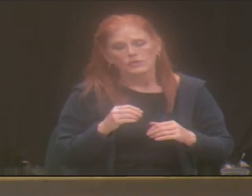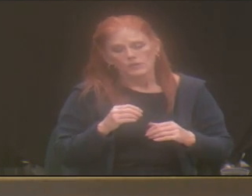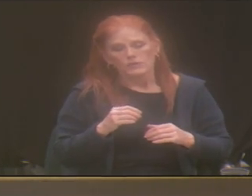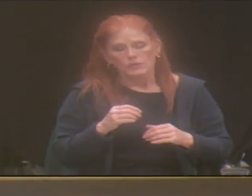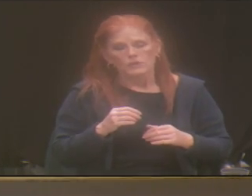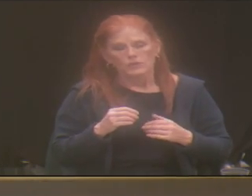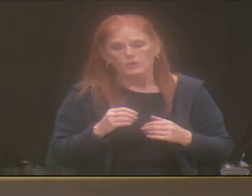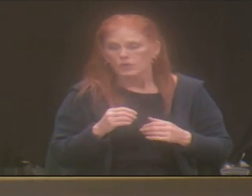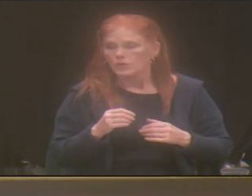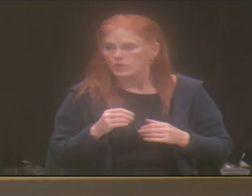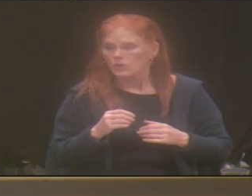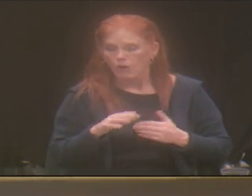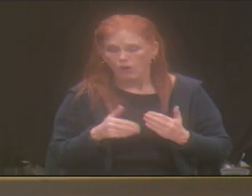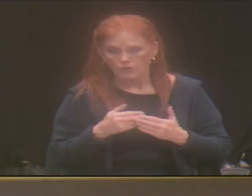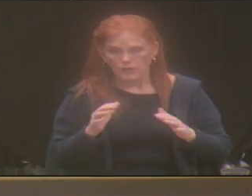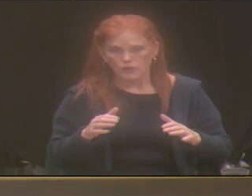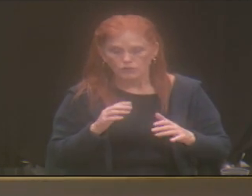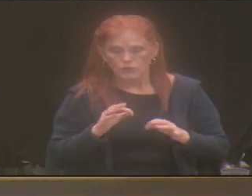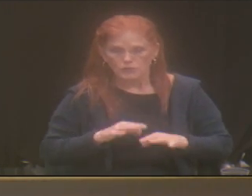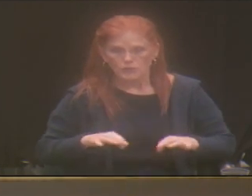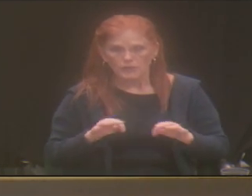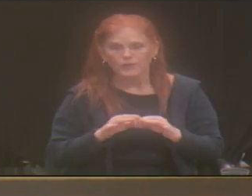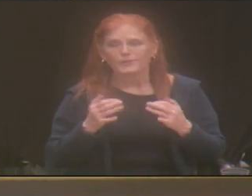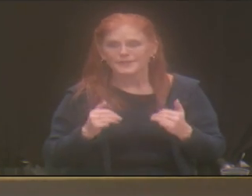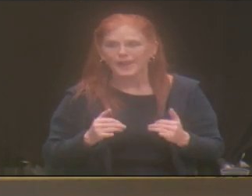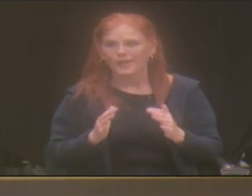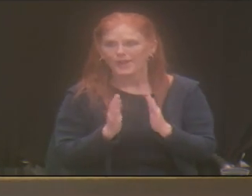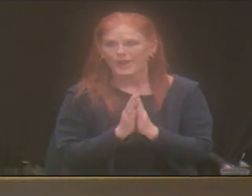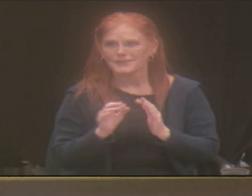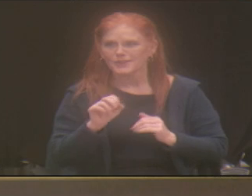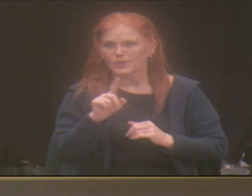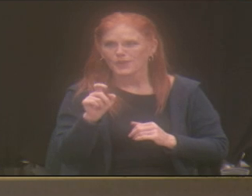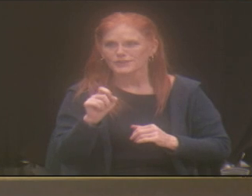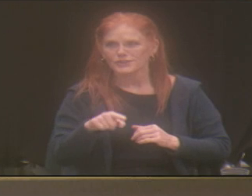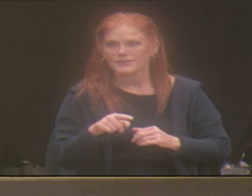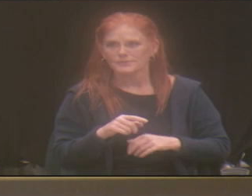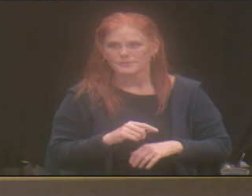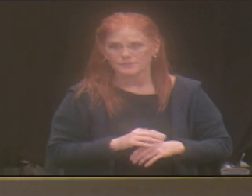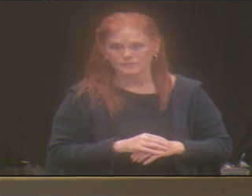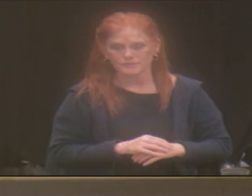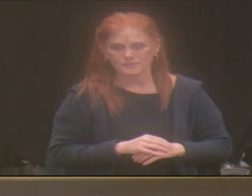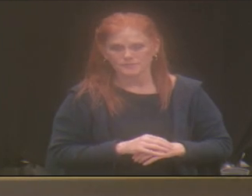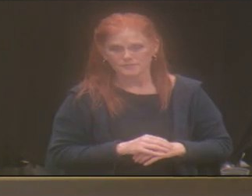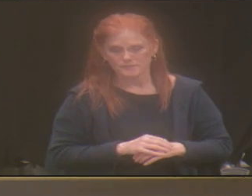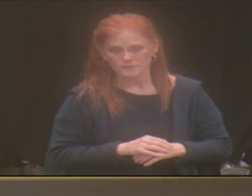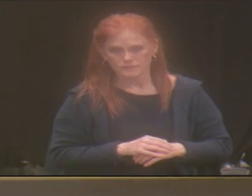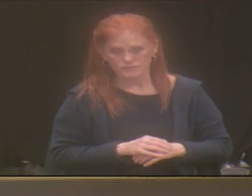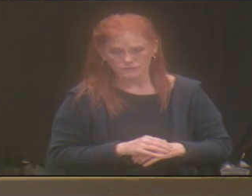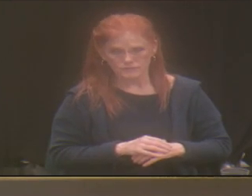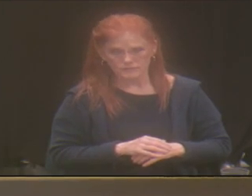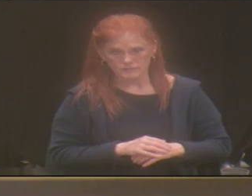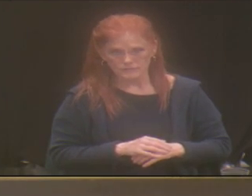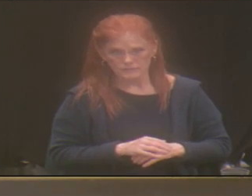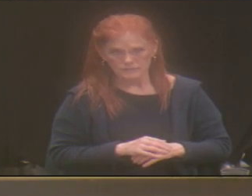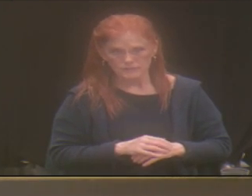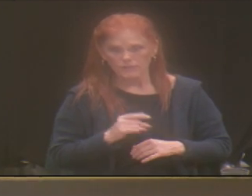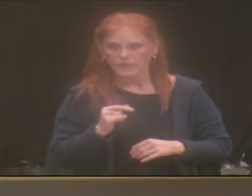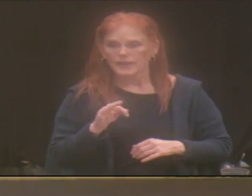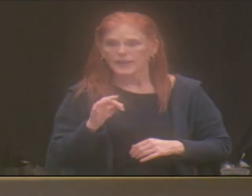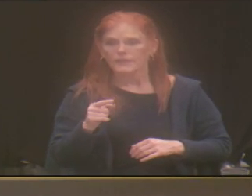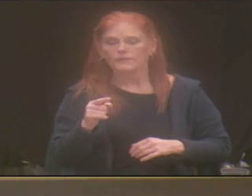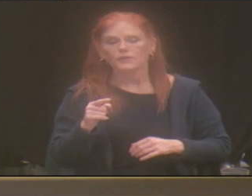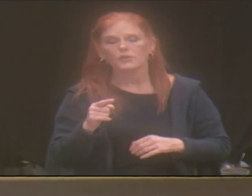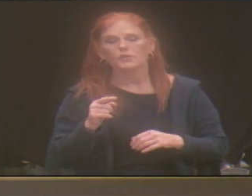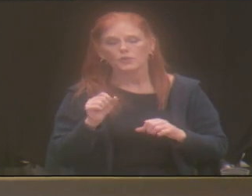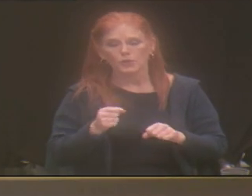what you're doing is critical. So now I'll ask a question. So if you had, if you got to make a wish